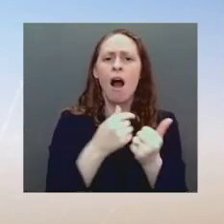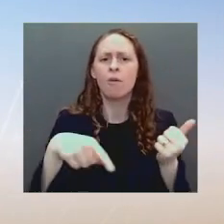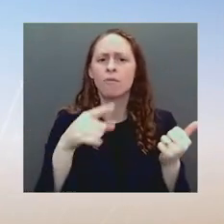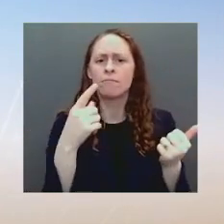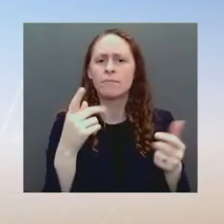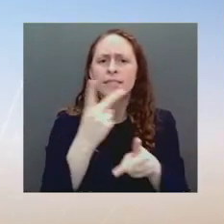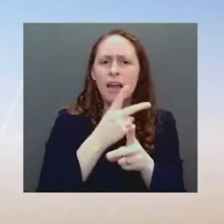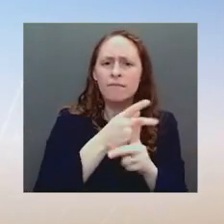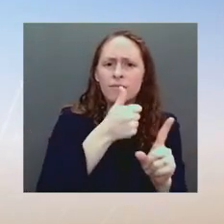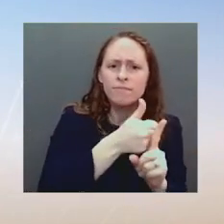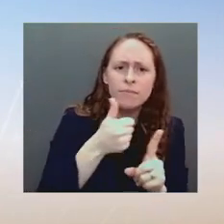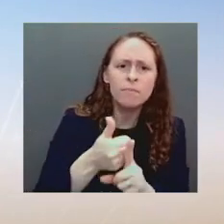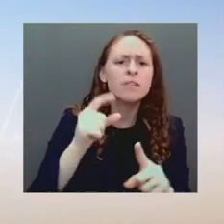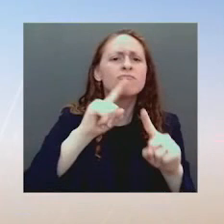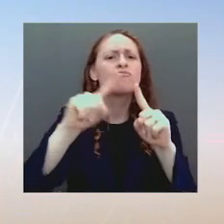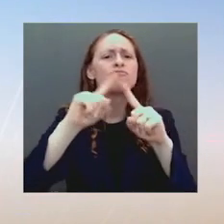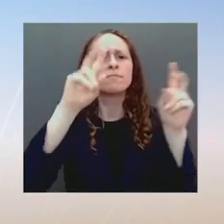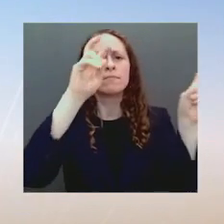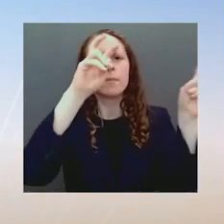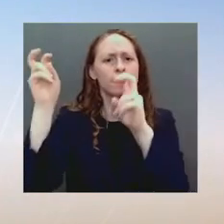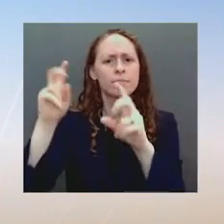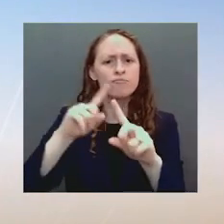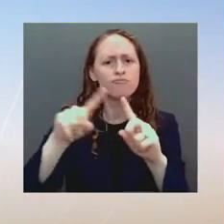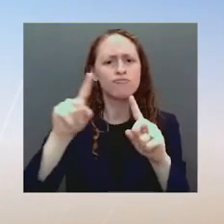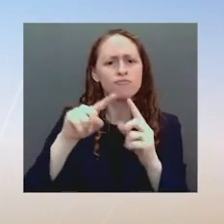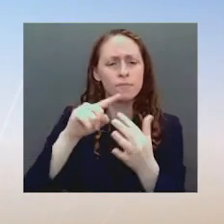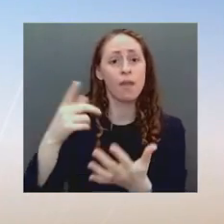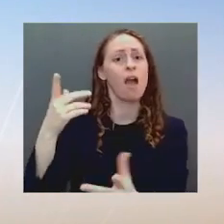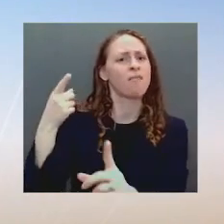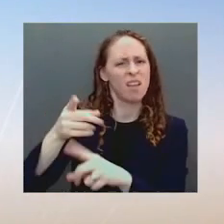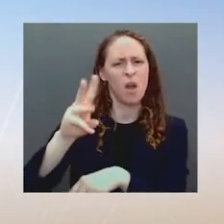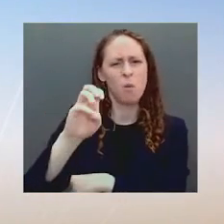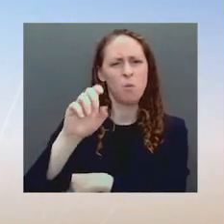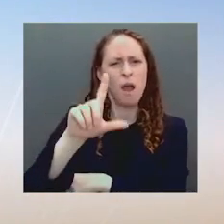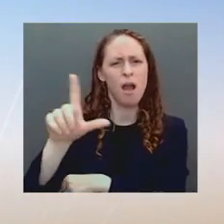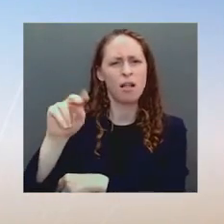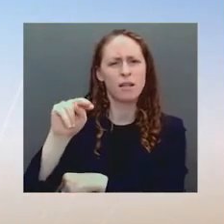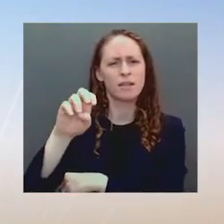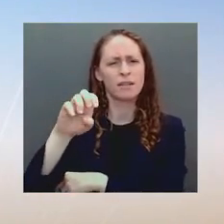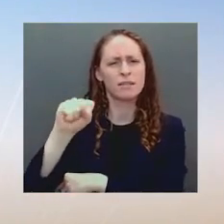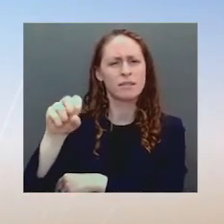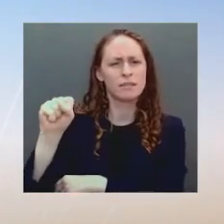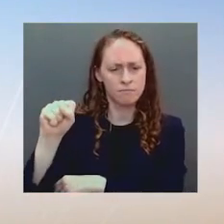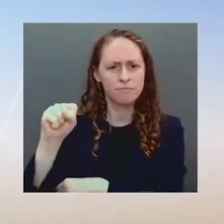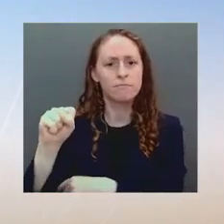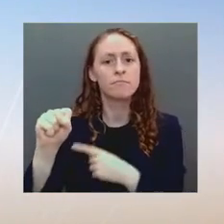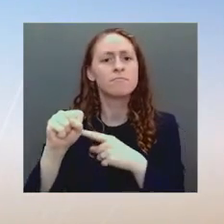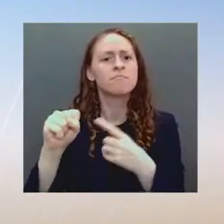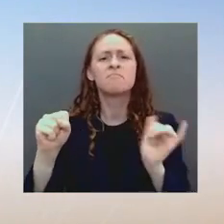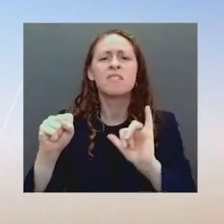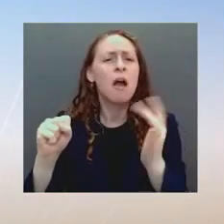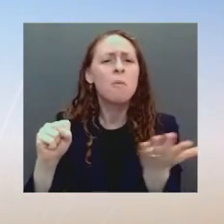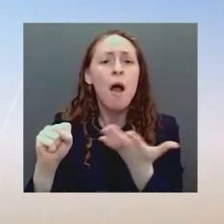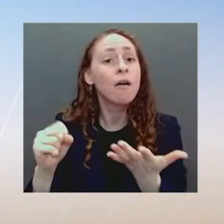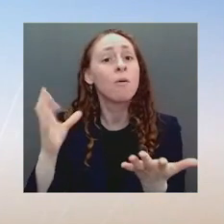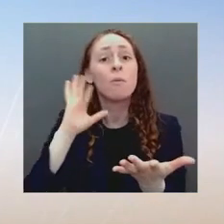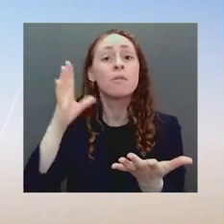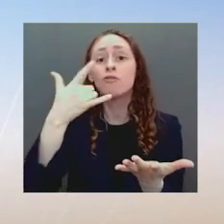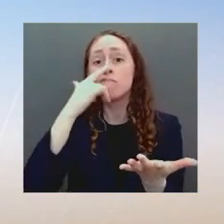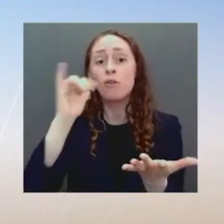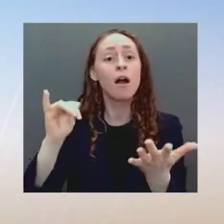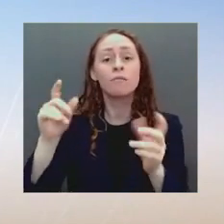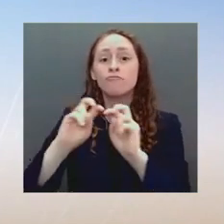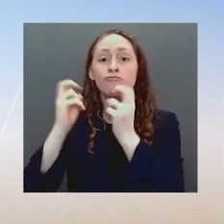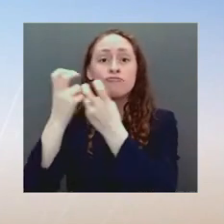White House senior staff will also host important stakeholder discussions on diversity in media, veteran wellness, and increased support for HBCU